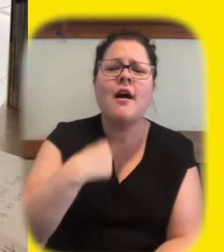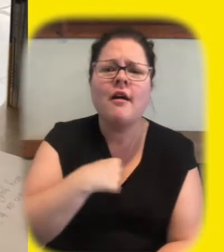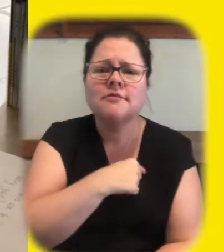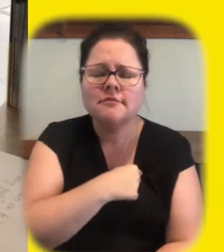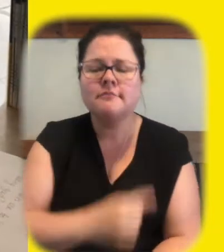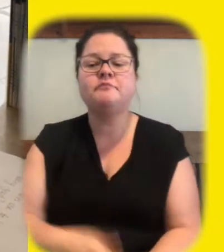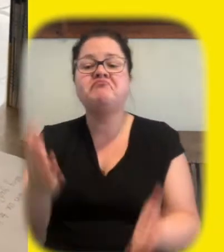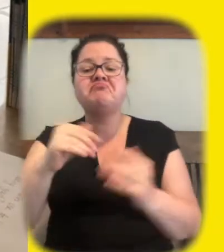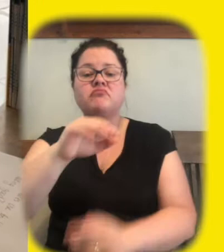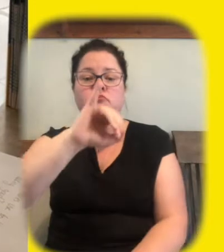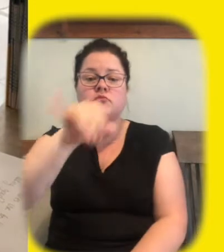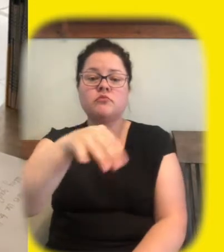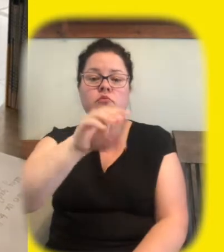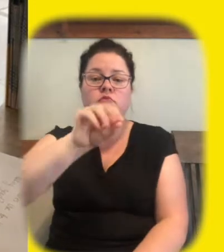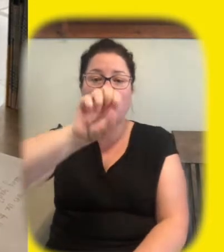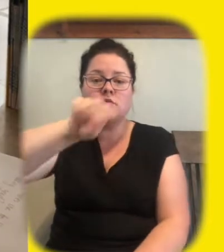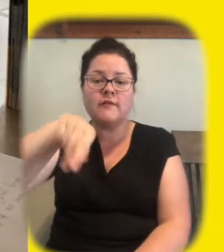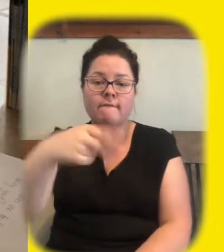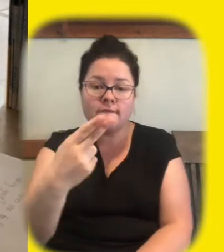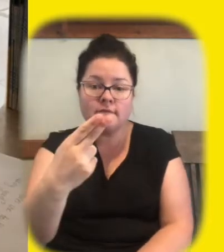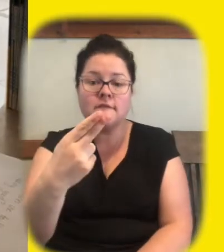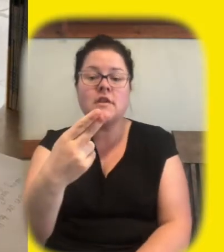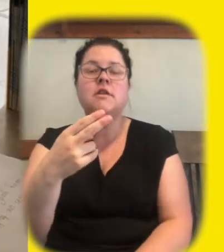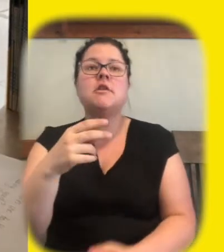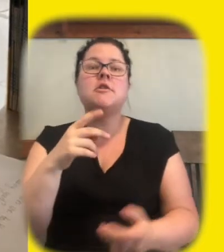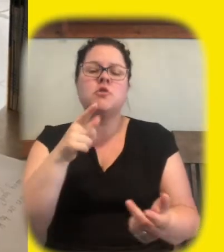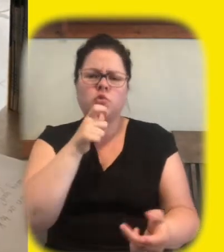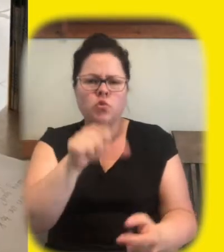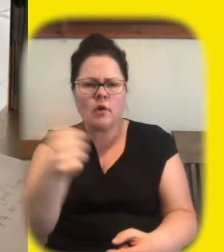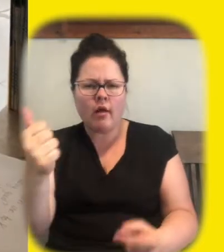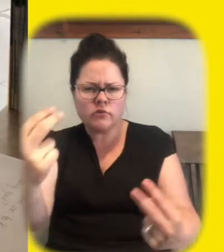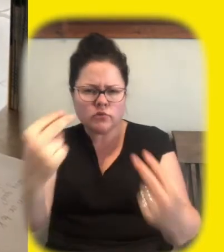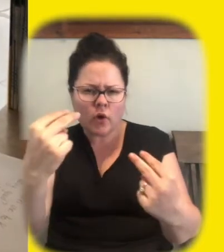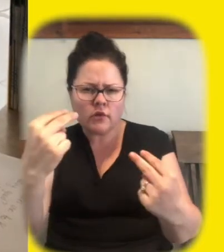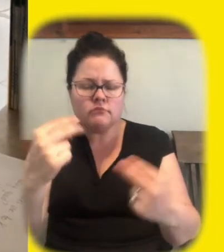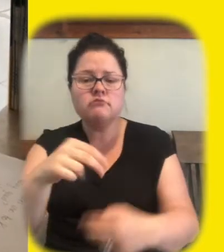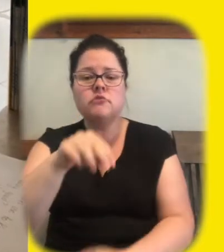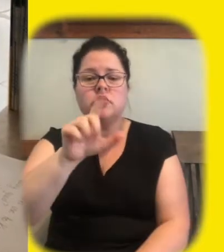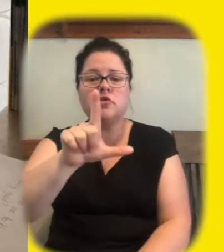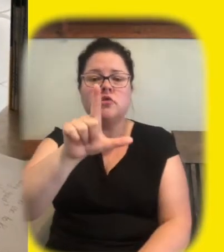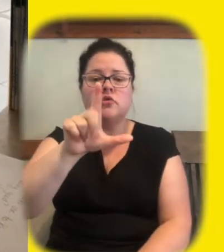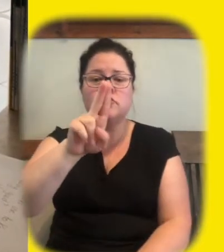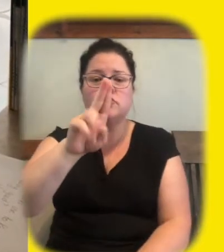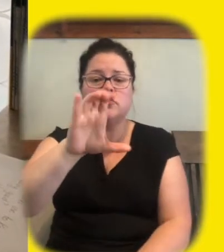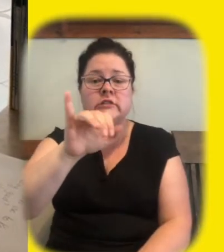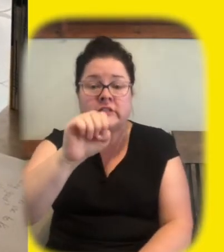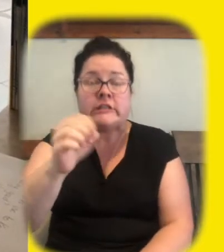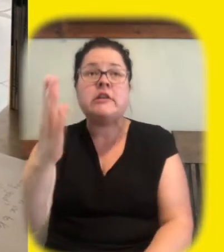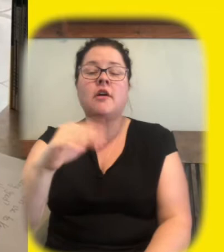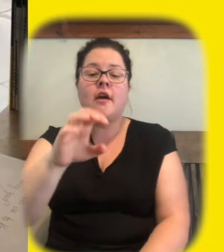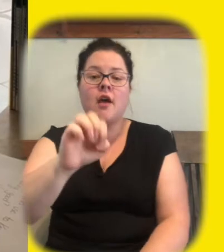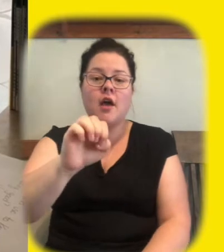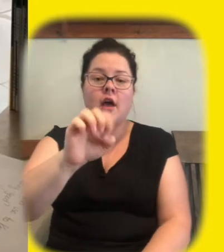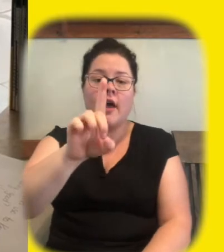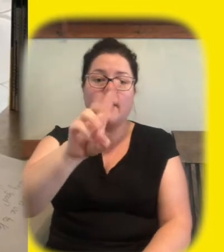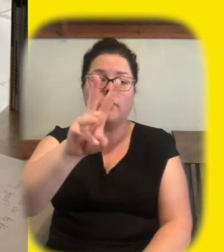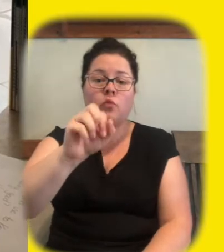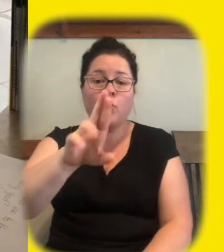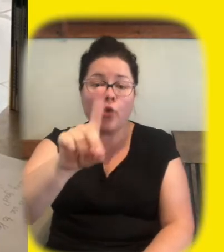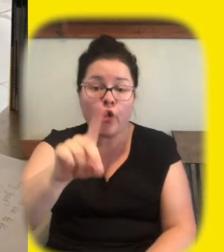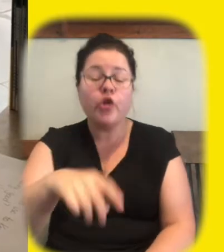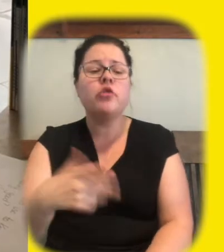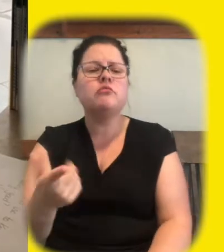uh we've also got joseph we've got uh um lucy and edward